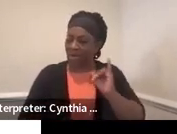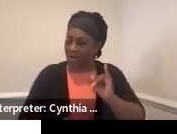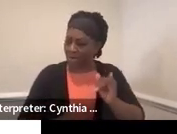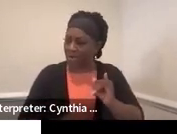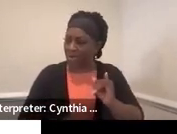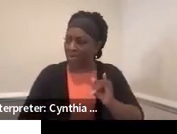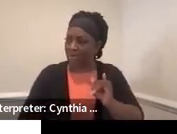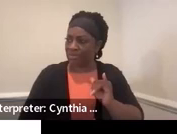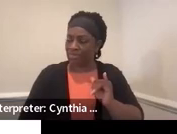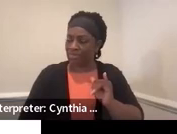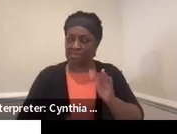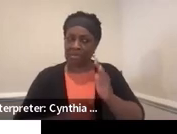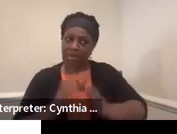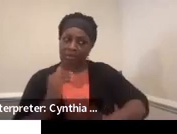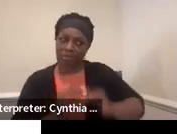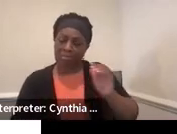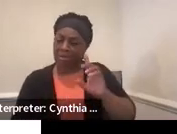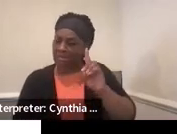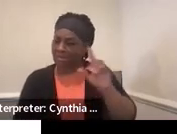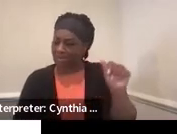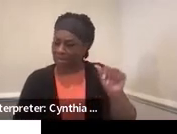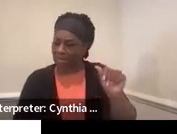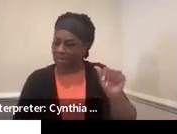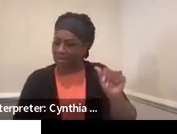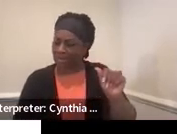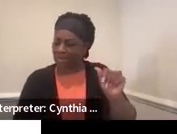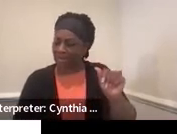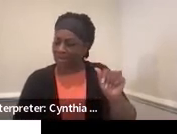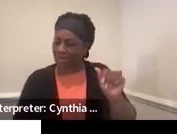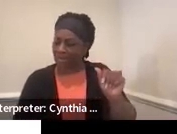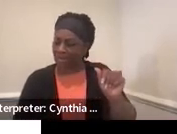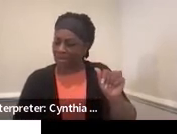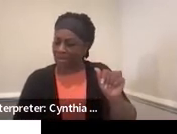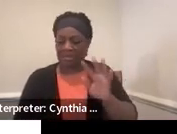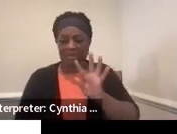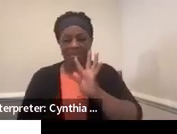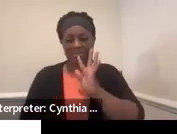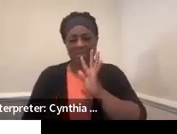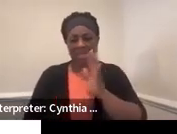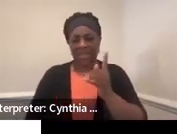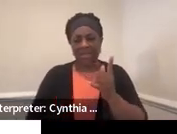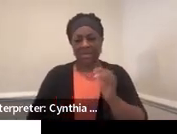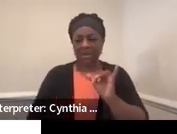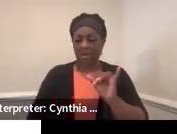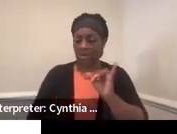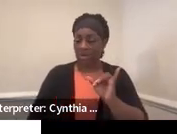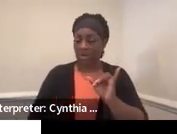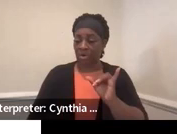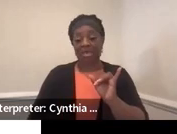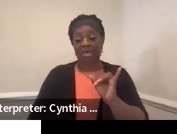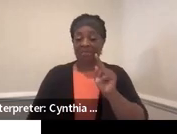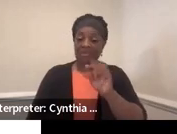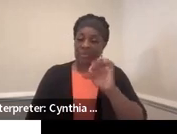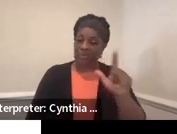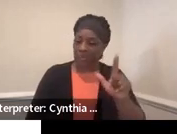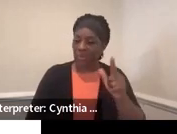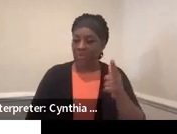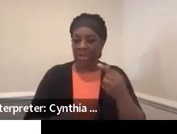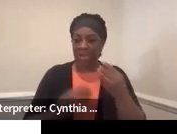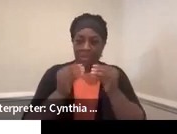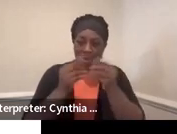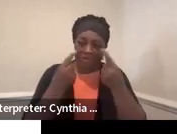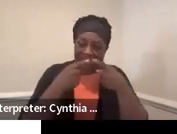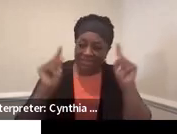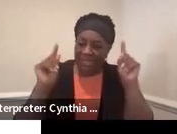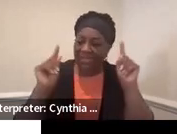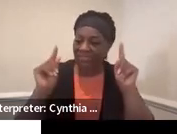your disability is this versus speaking to if you use this tool you'll find more success